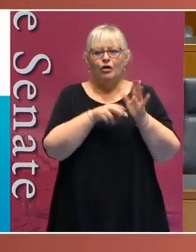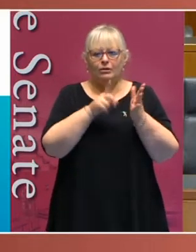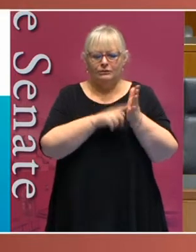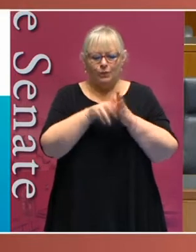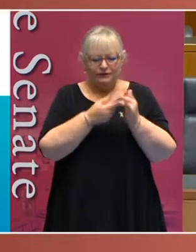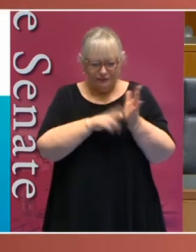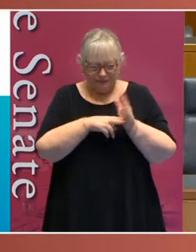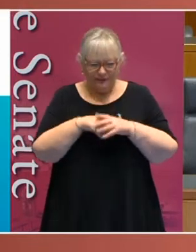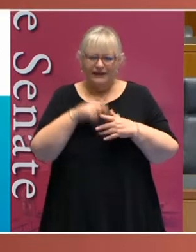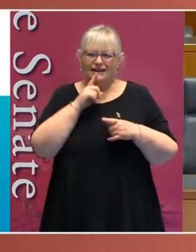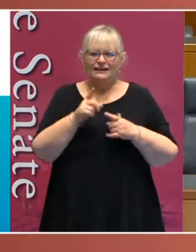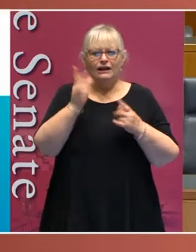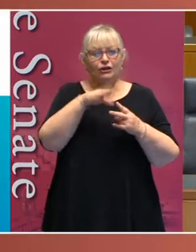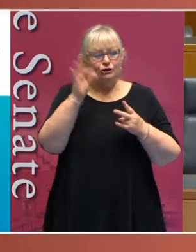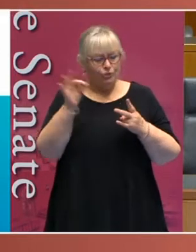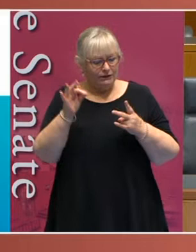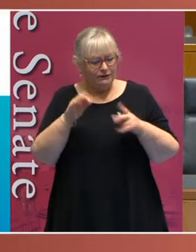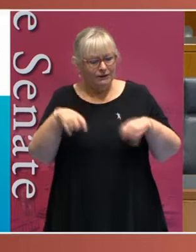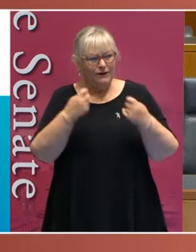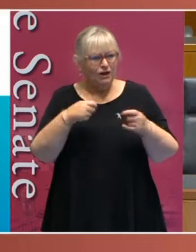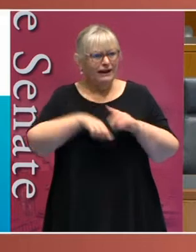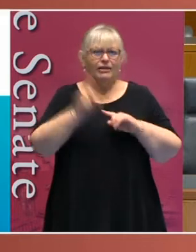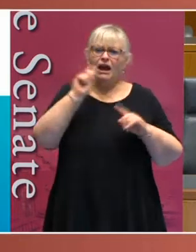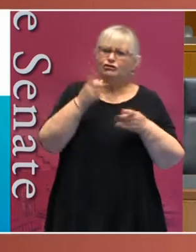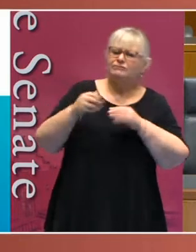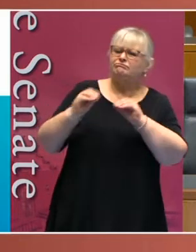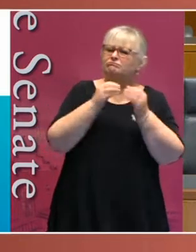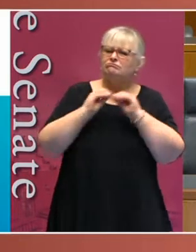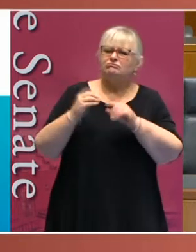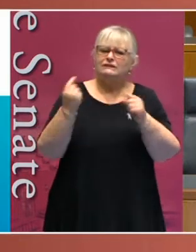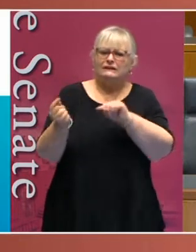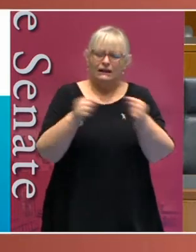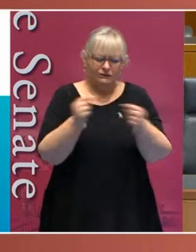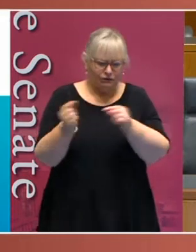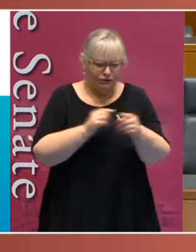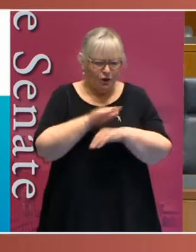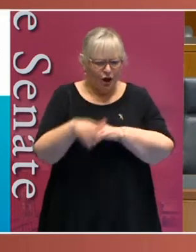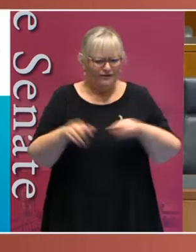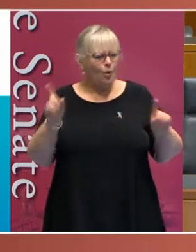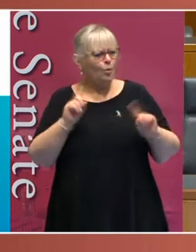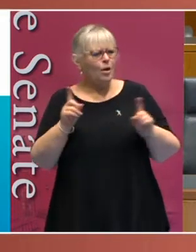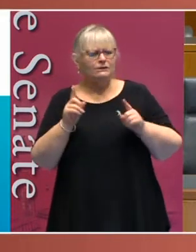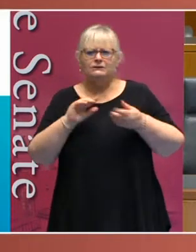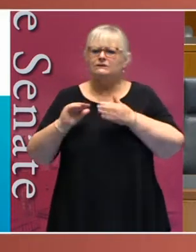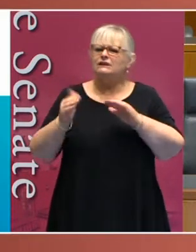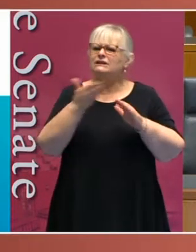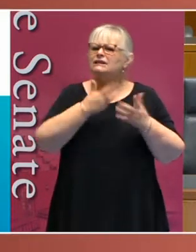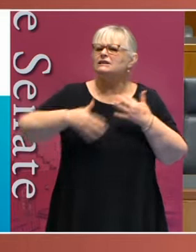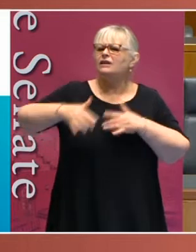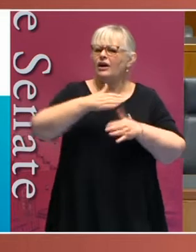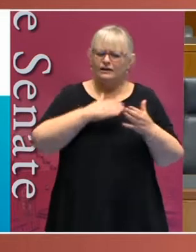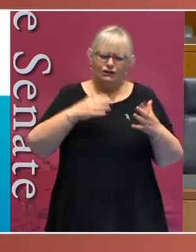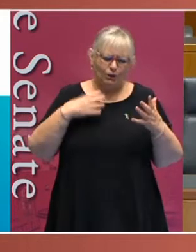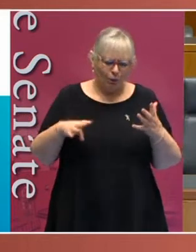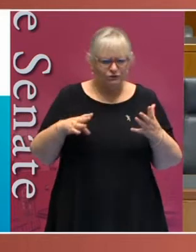The choices presented in the current debate about what sort of society we